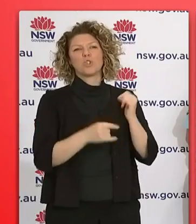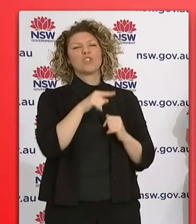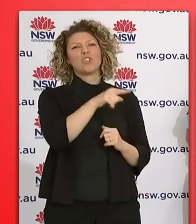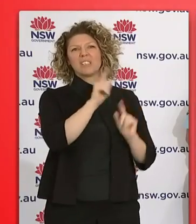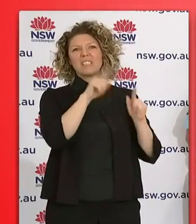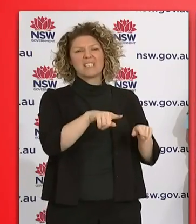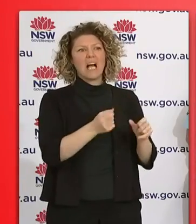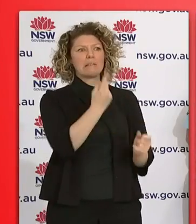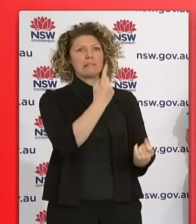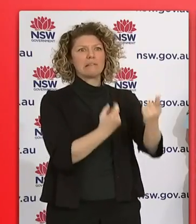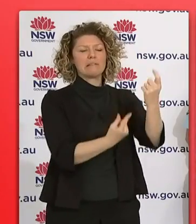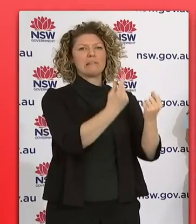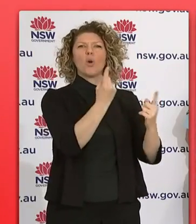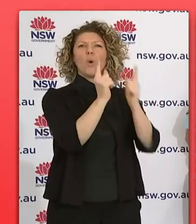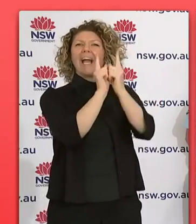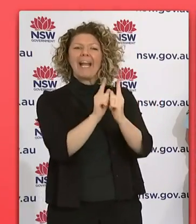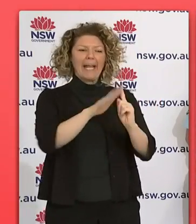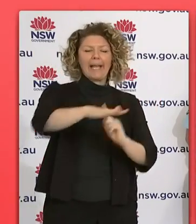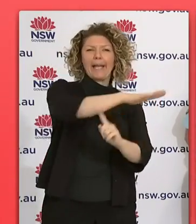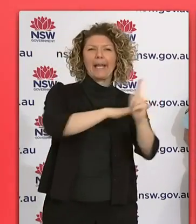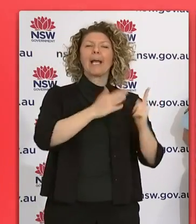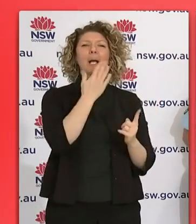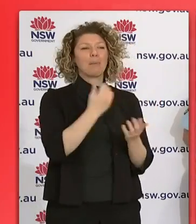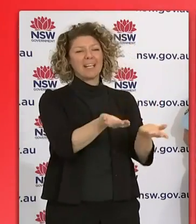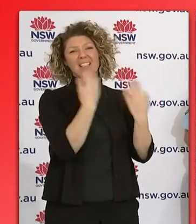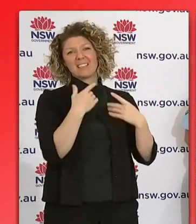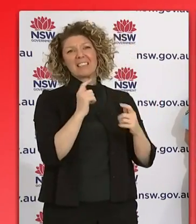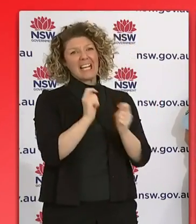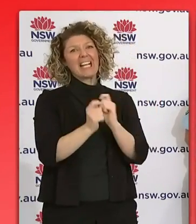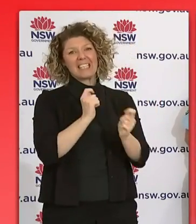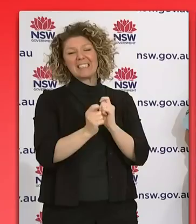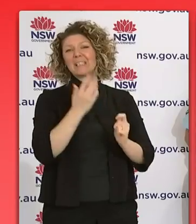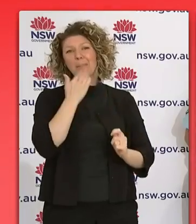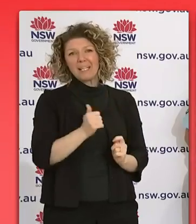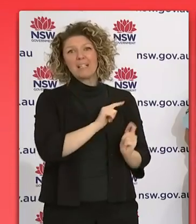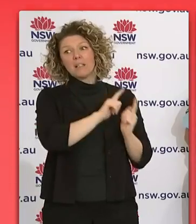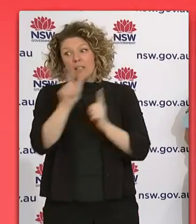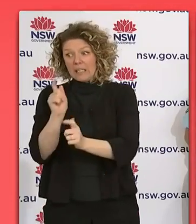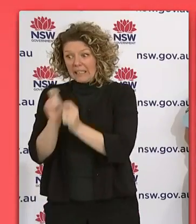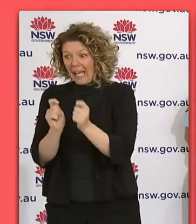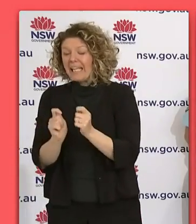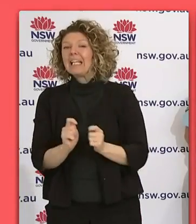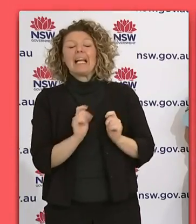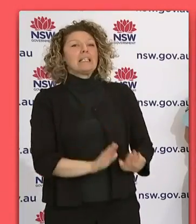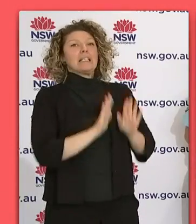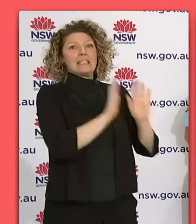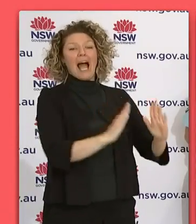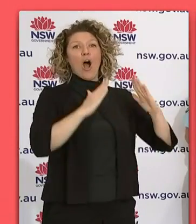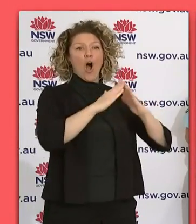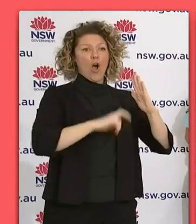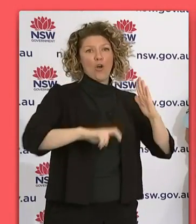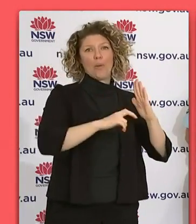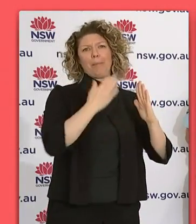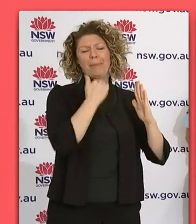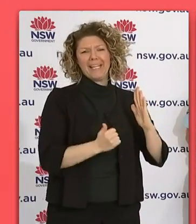in Blacktown and Mount Druitt and those adjoining suburbs come forward for testing, stay home. And if they haven't already got vaccinated and